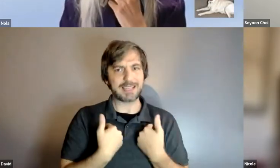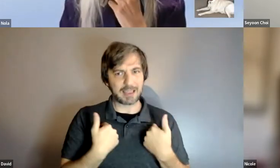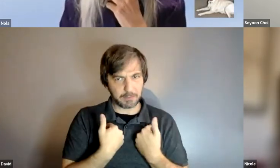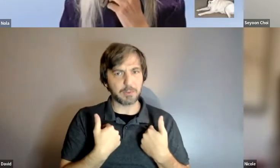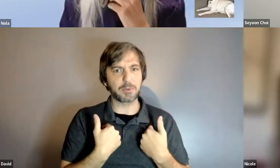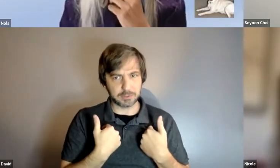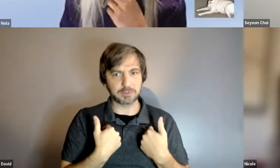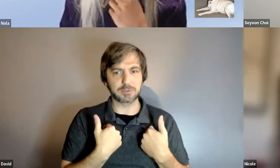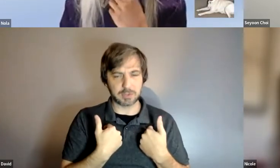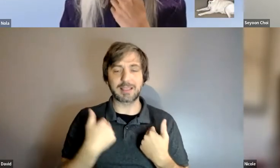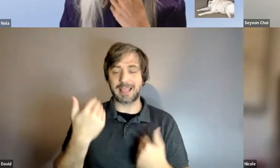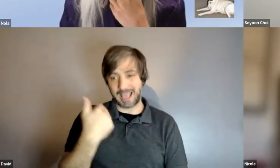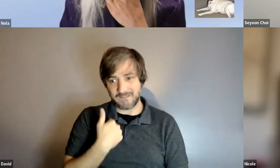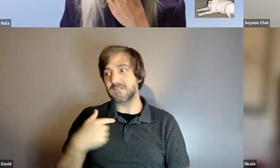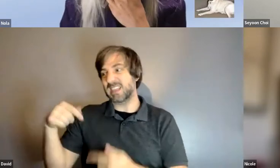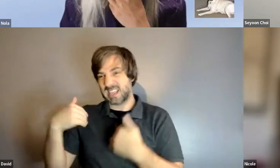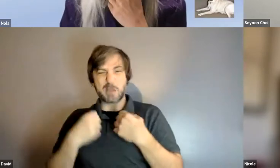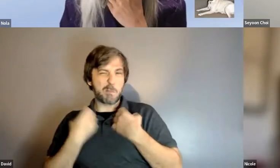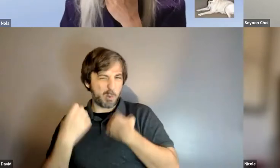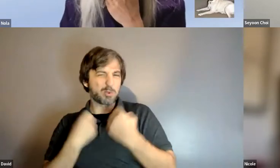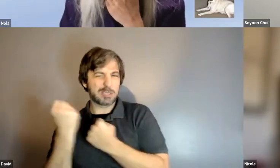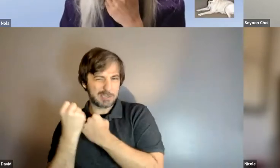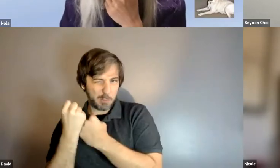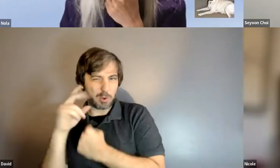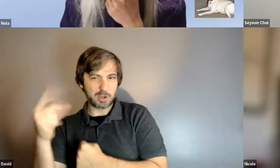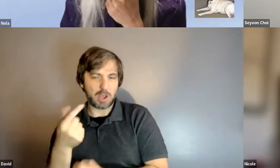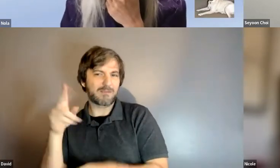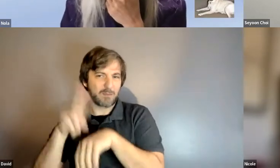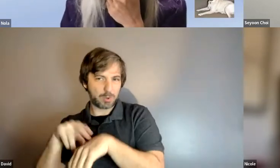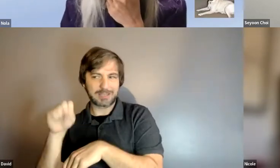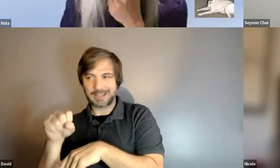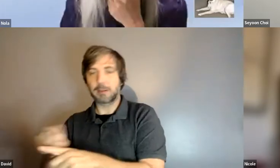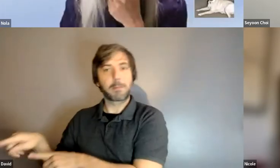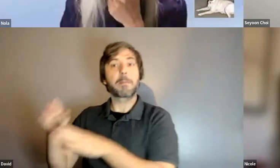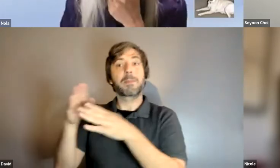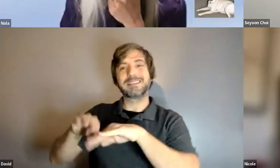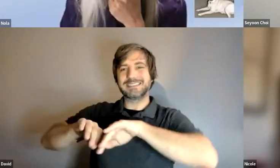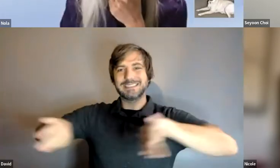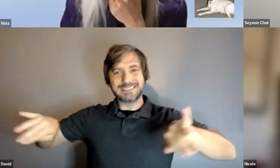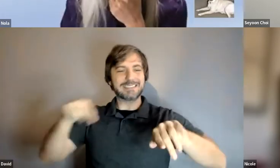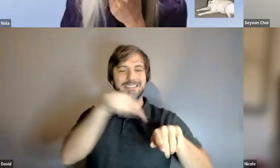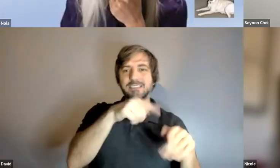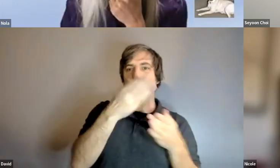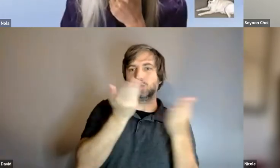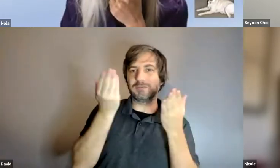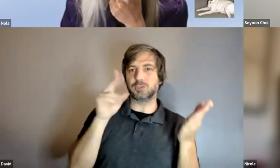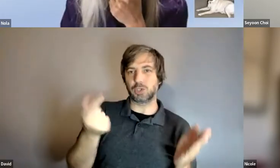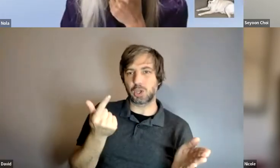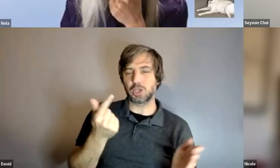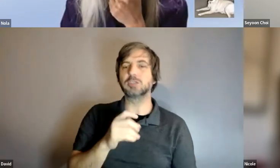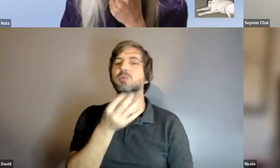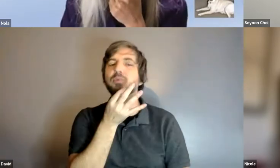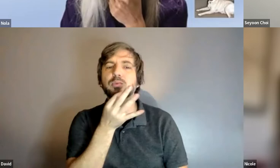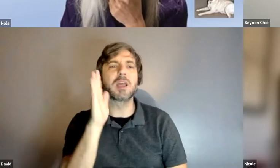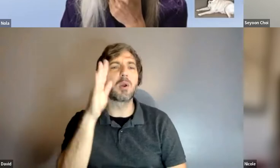people that have emotional support dogs but there are service animals and we are going to in just a minute we're going to go through um some